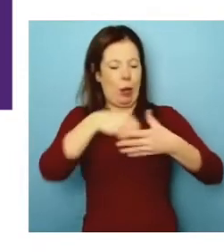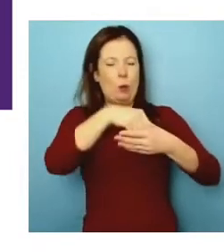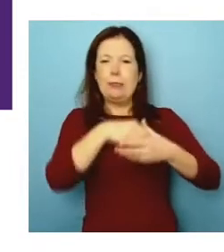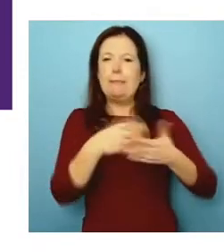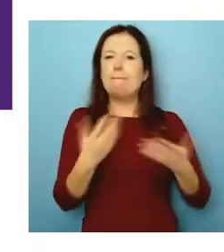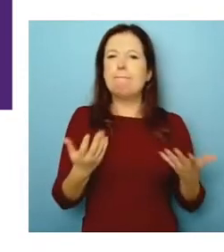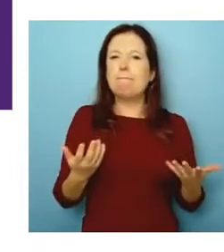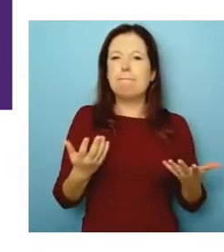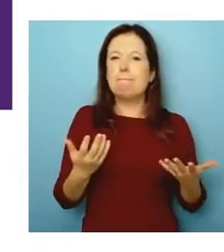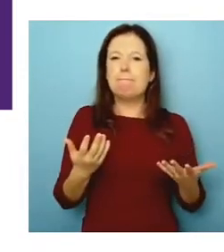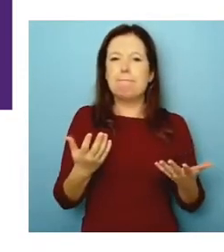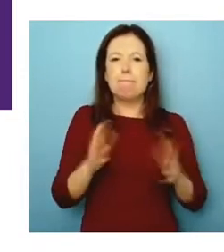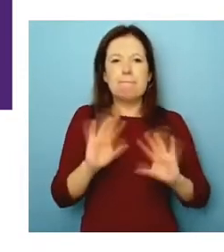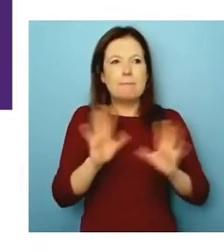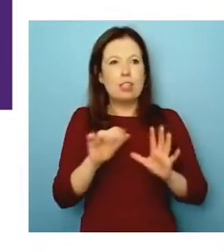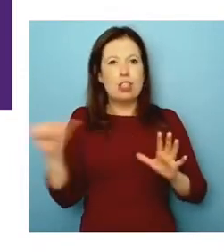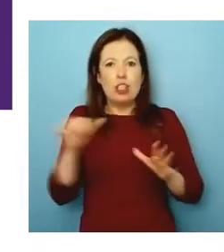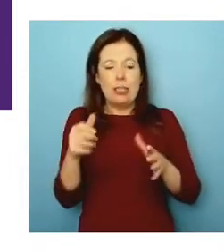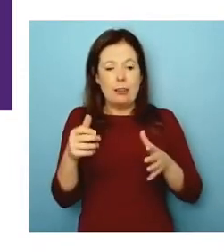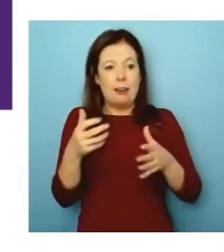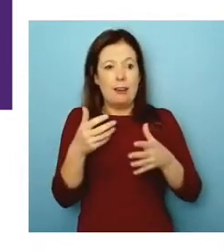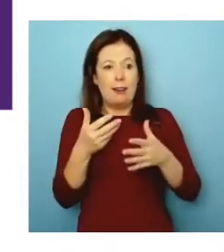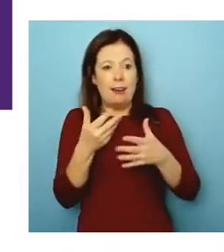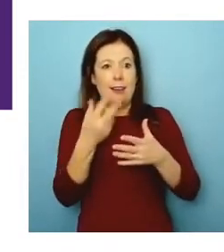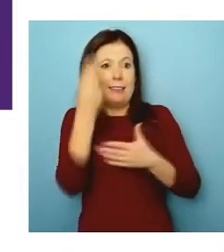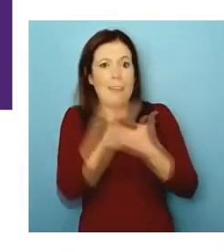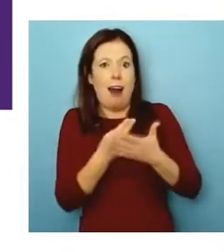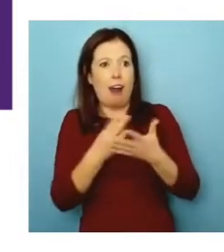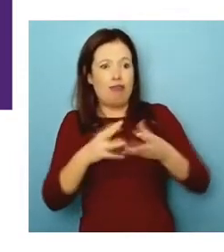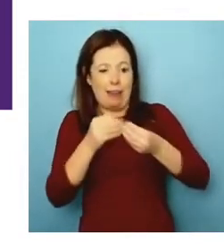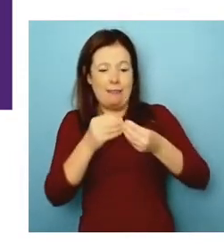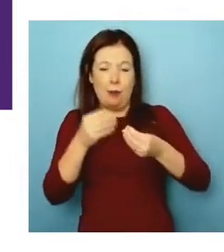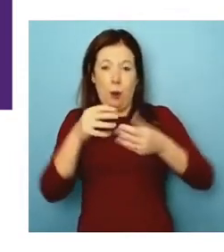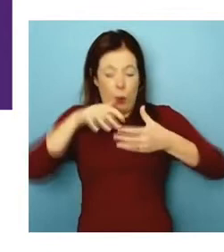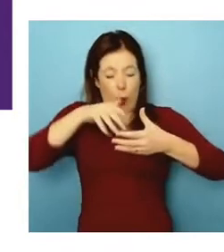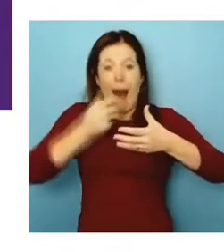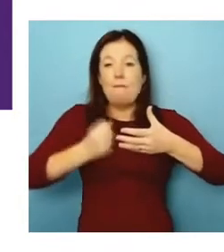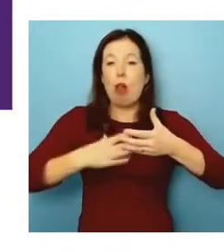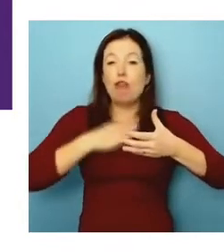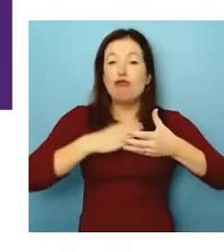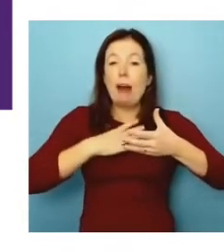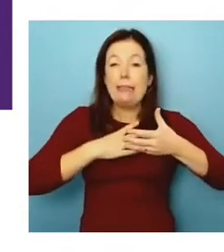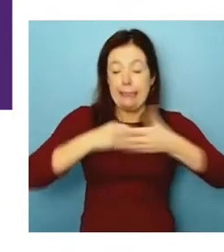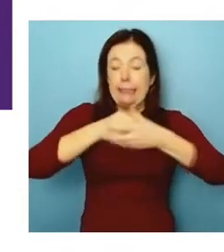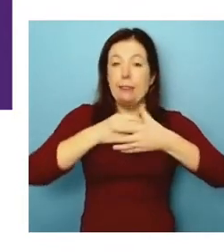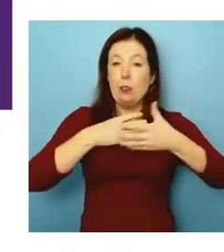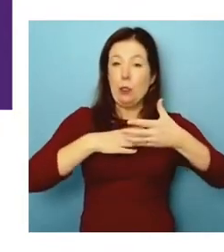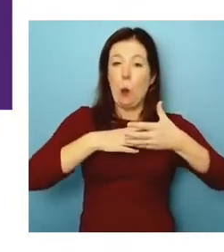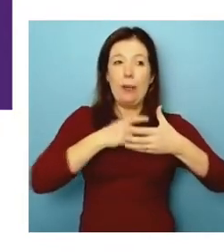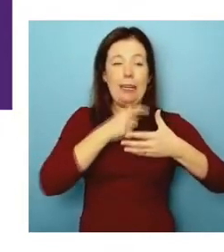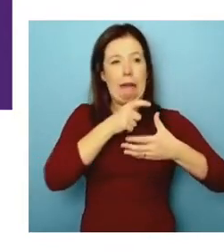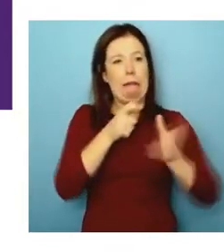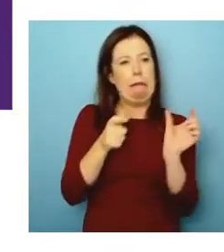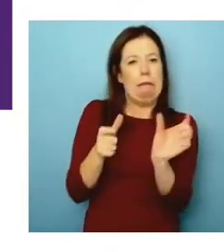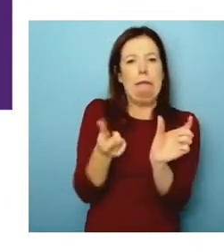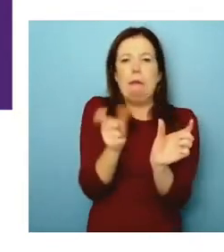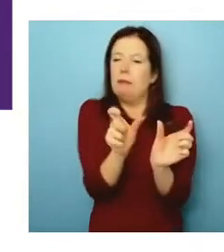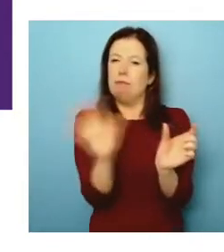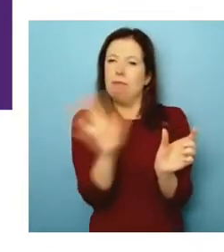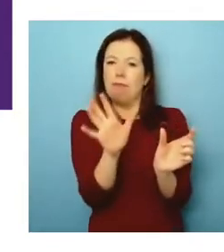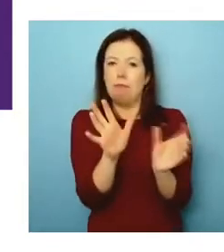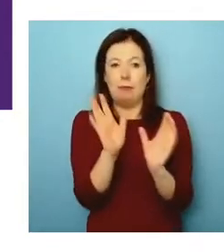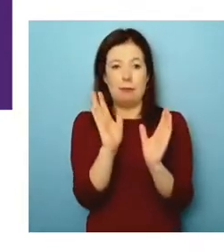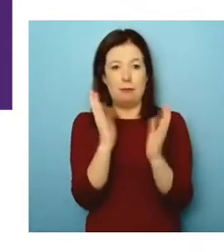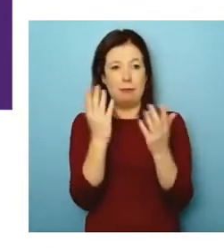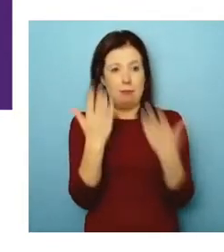is it not baked in and just called design or creativity or action or product or service? Um, and I just,